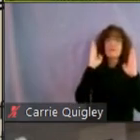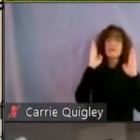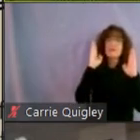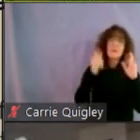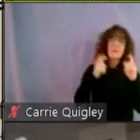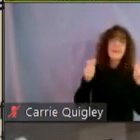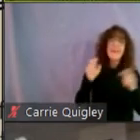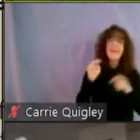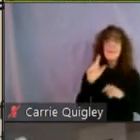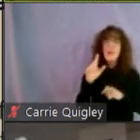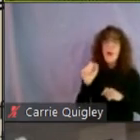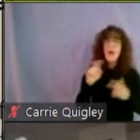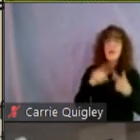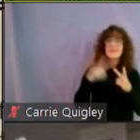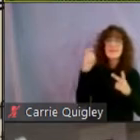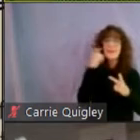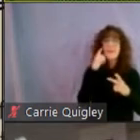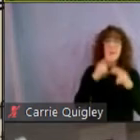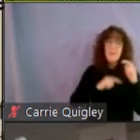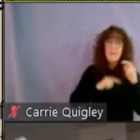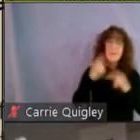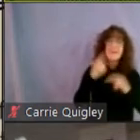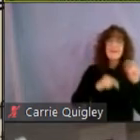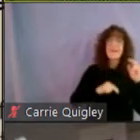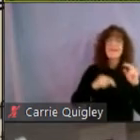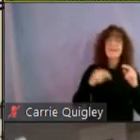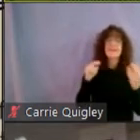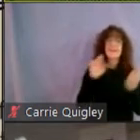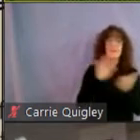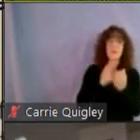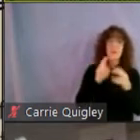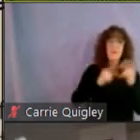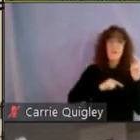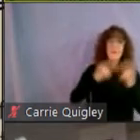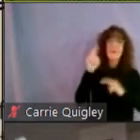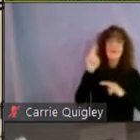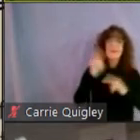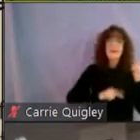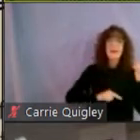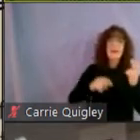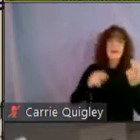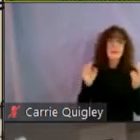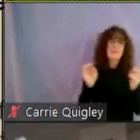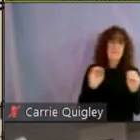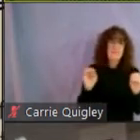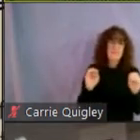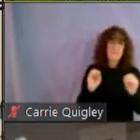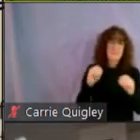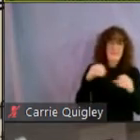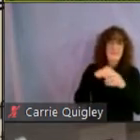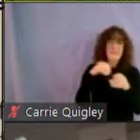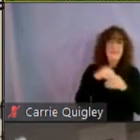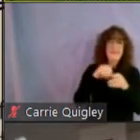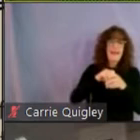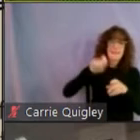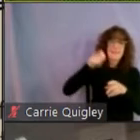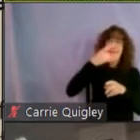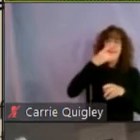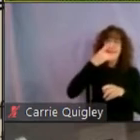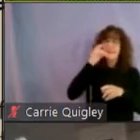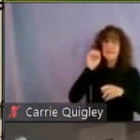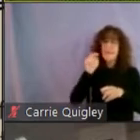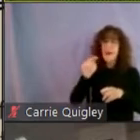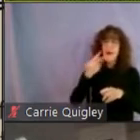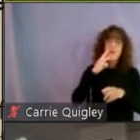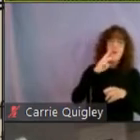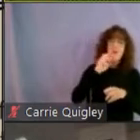malls, your government buildings, your school buildings, no one's there turning on the water, turning on the lights, all of those different